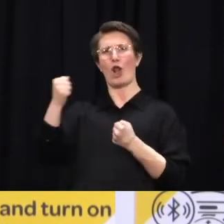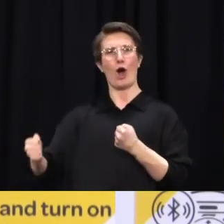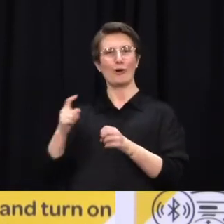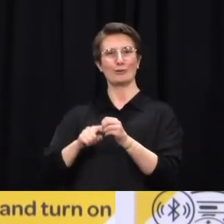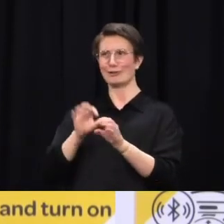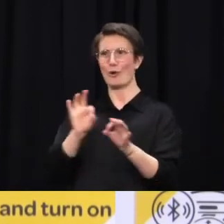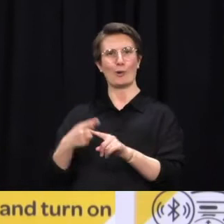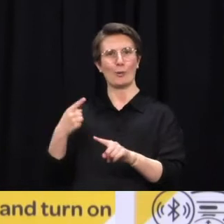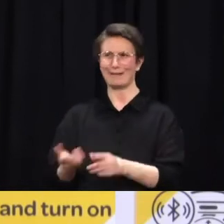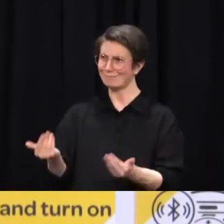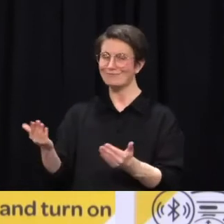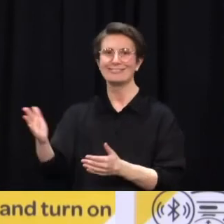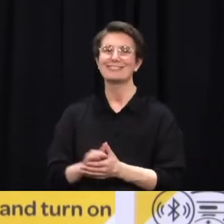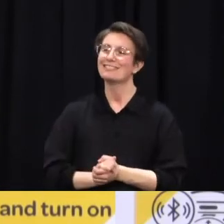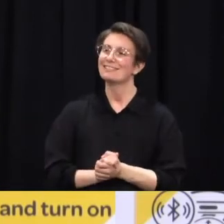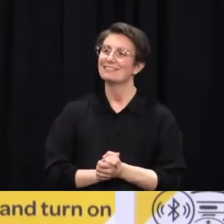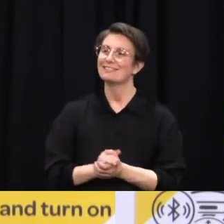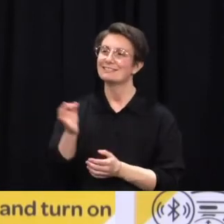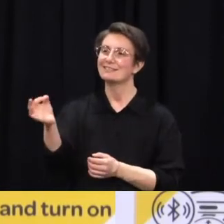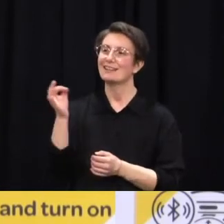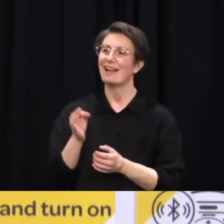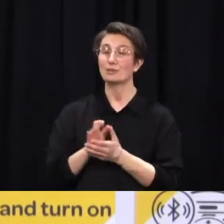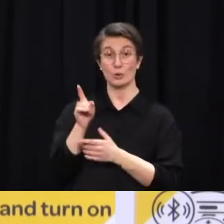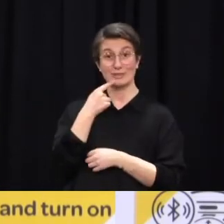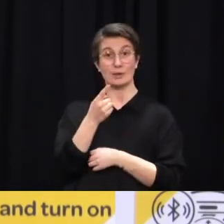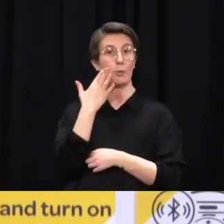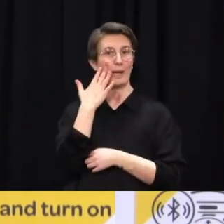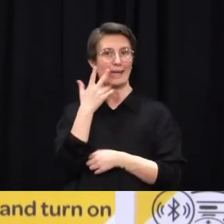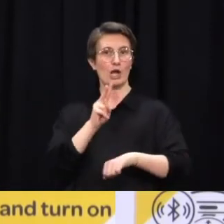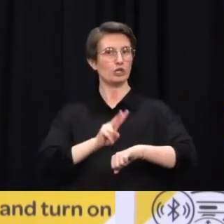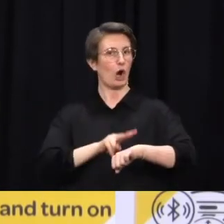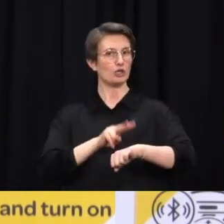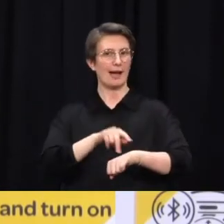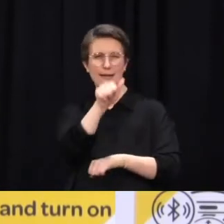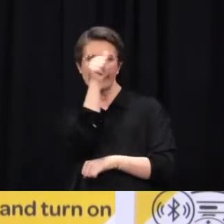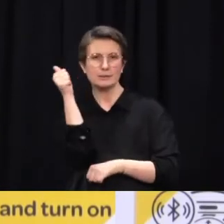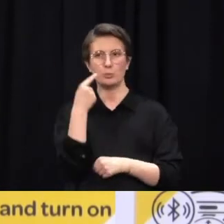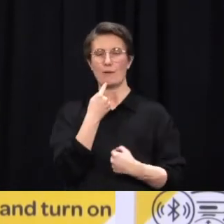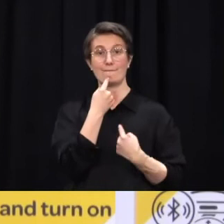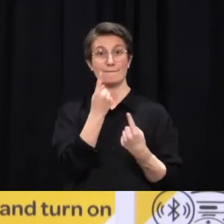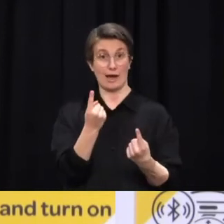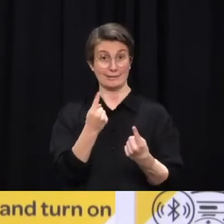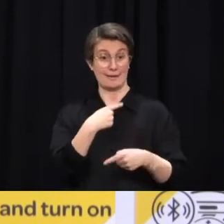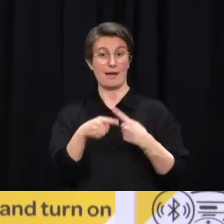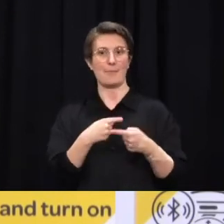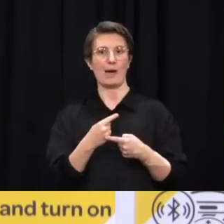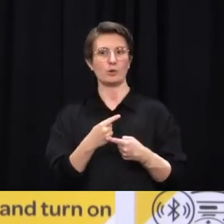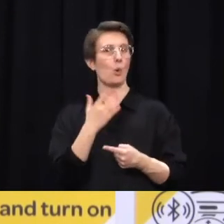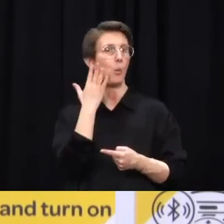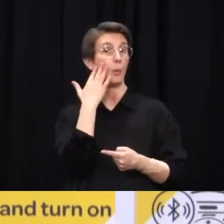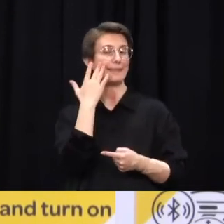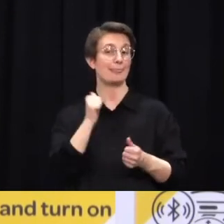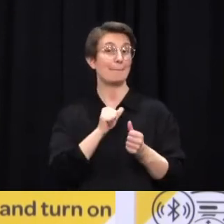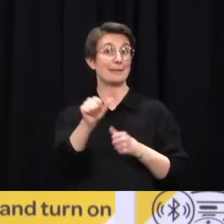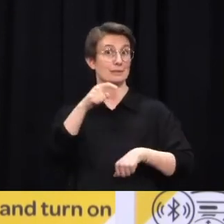So you're implying that when you get the clinical advice about when the best interval for that booster shot is, those water workers will get their booster shot